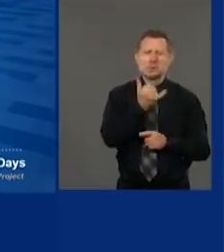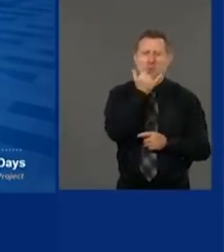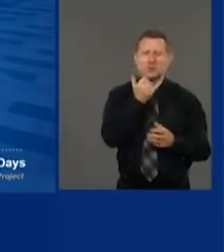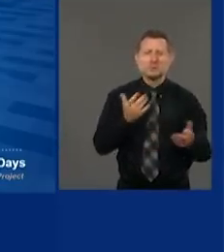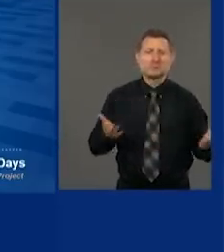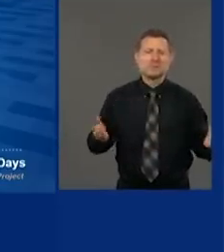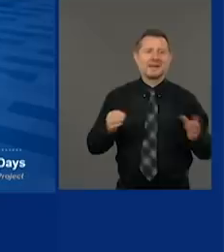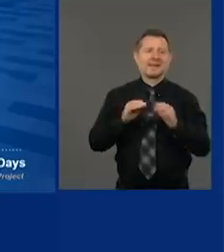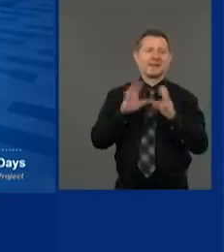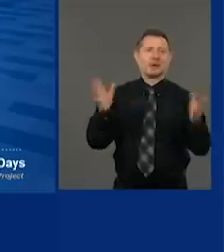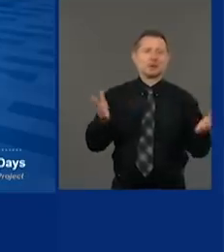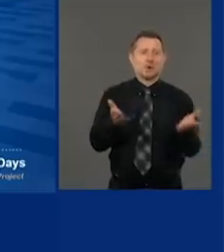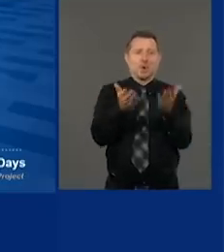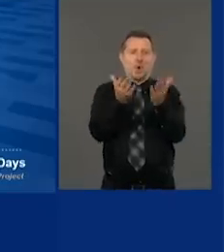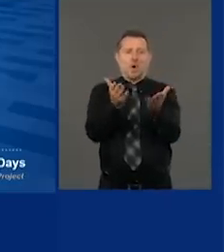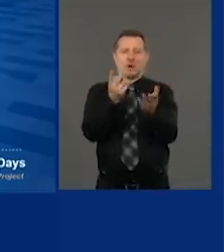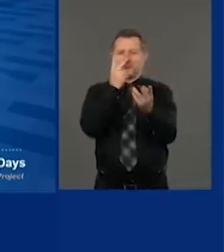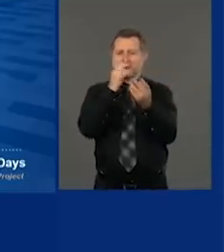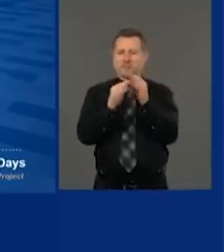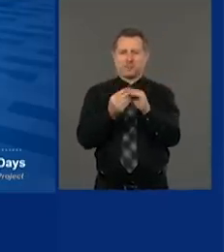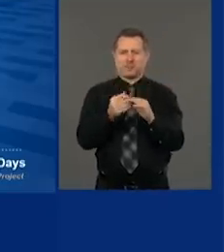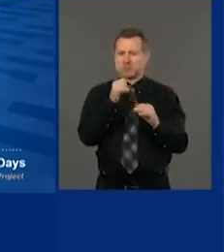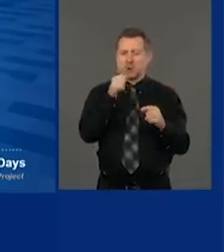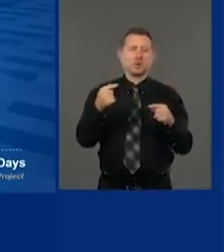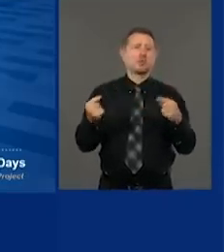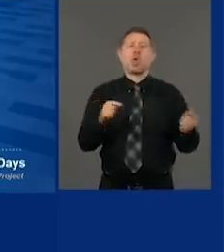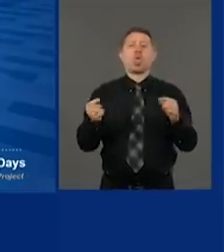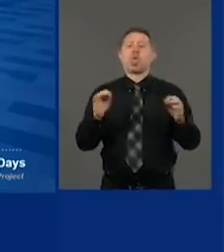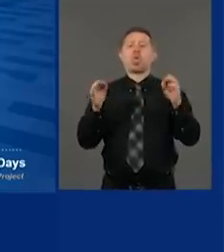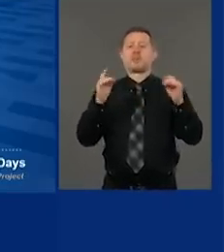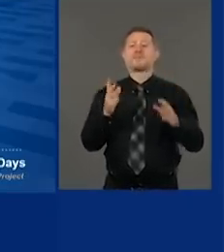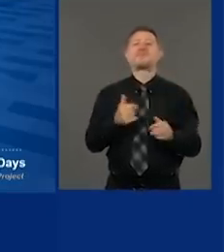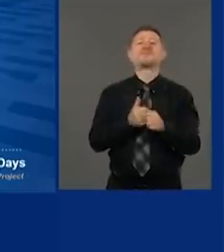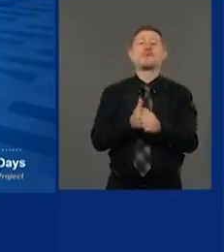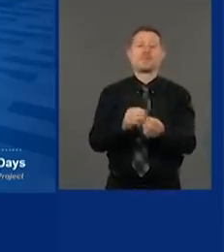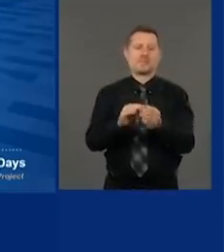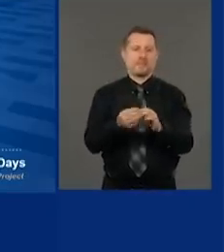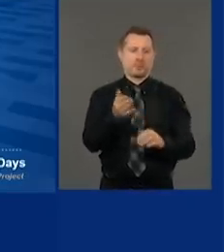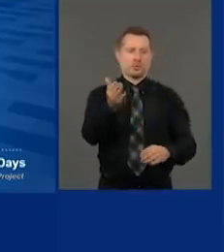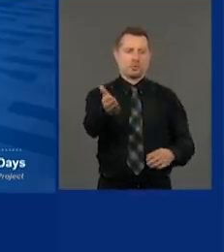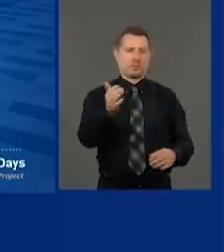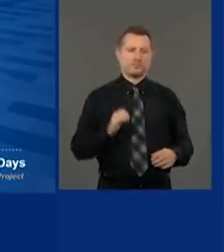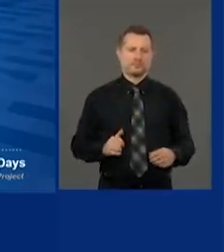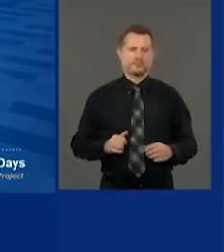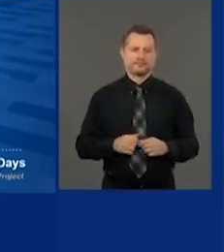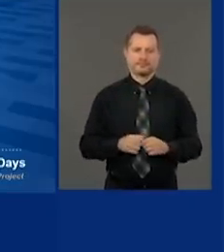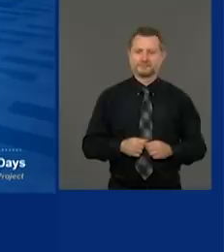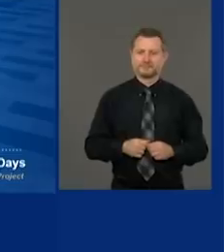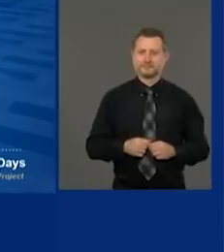What's there to argue about? Those are the numbers. Tell me the numbers are wrong.